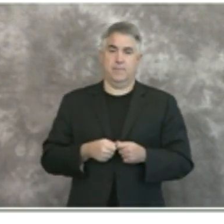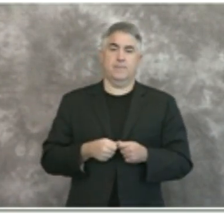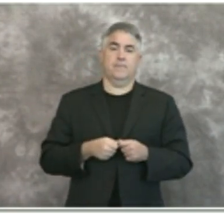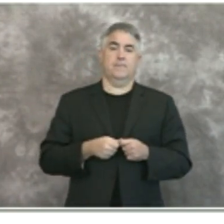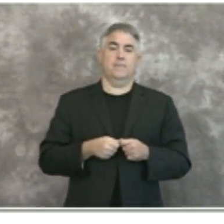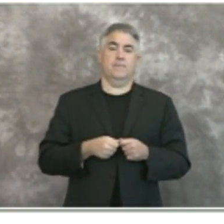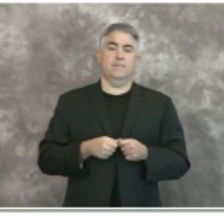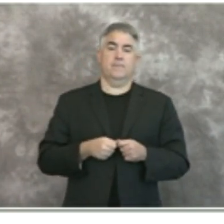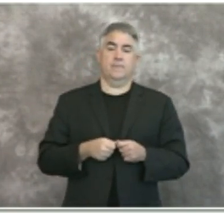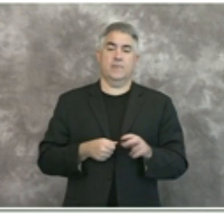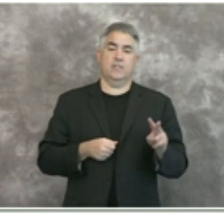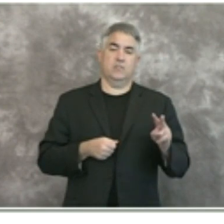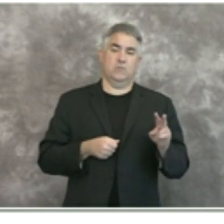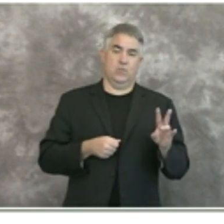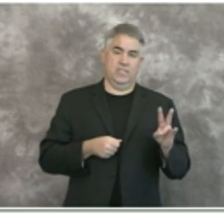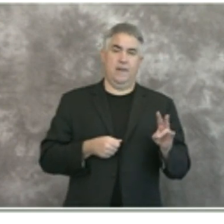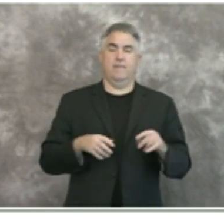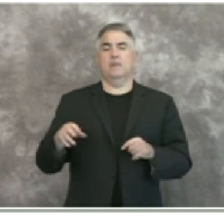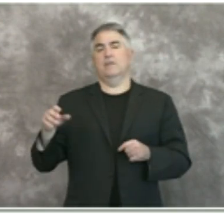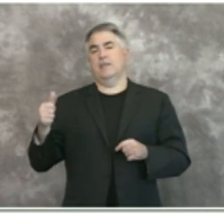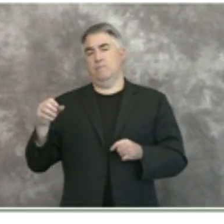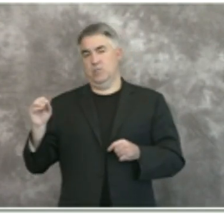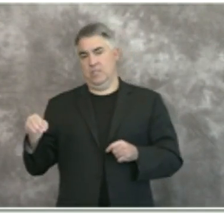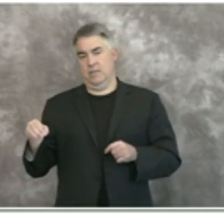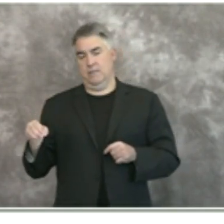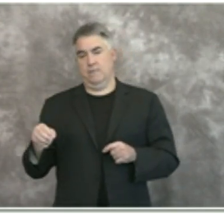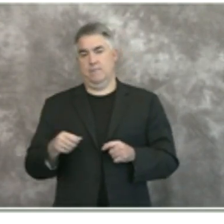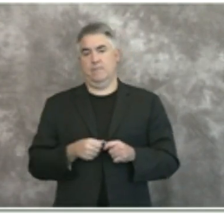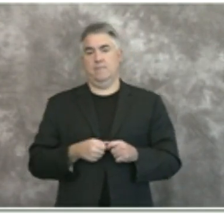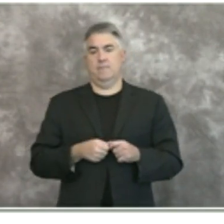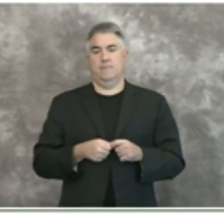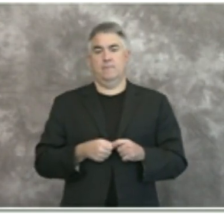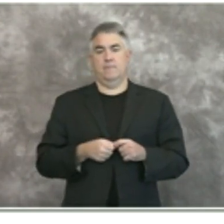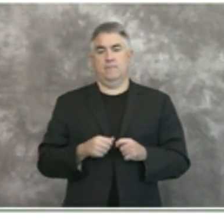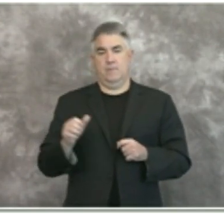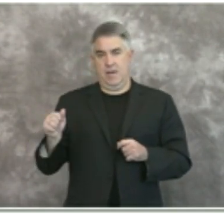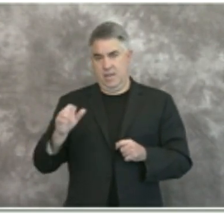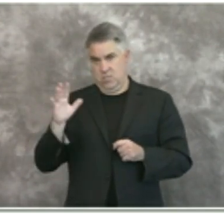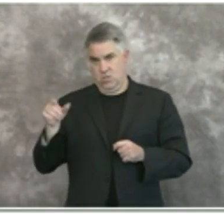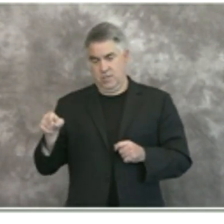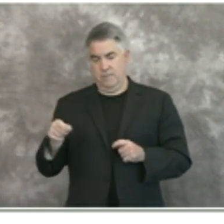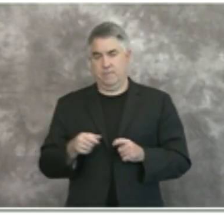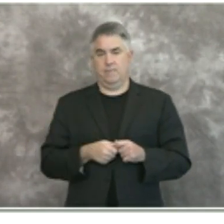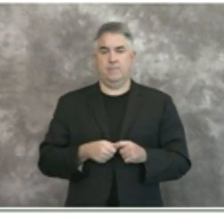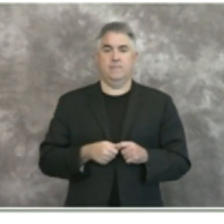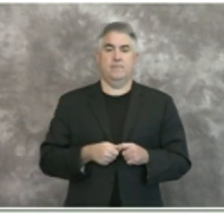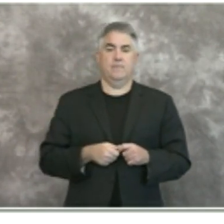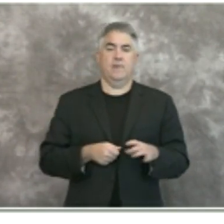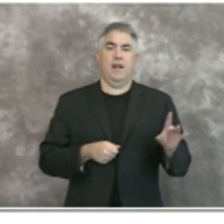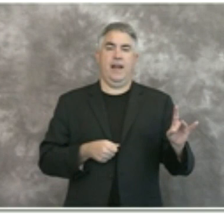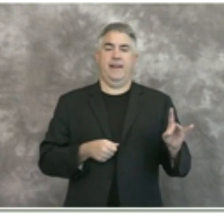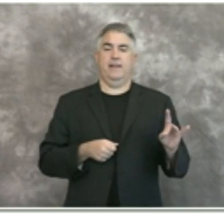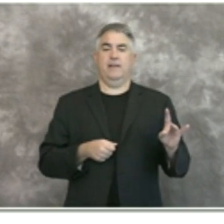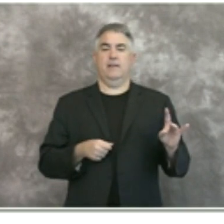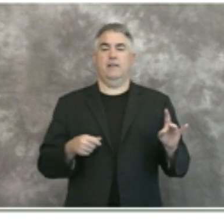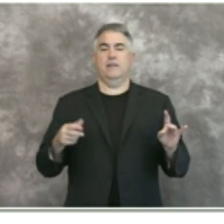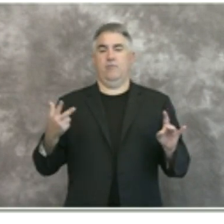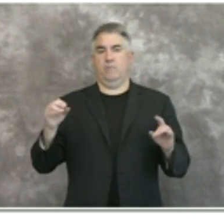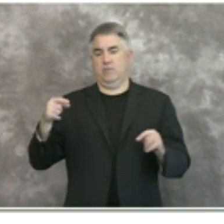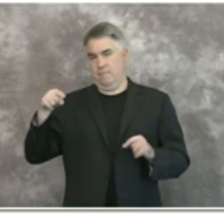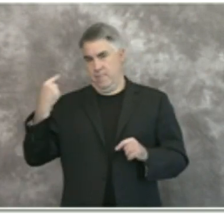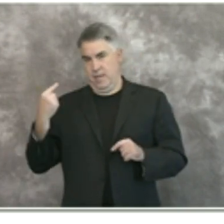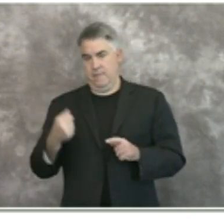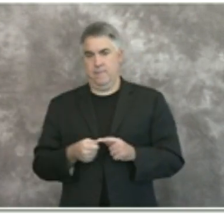27 or 10 percent uh are asian eight or three percent or black or african-american